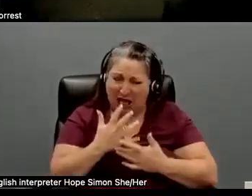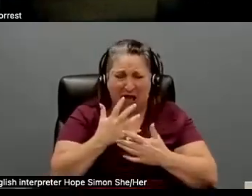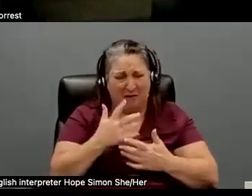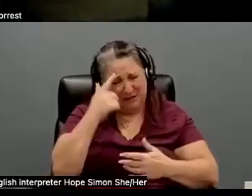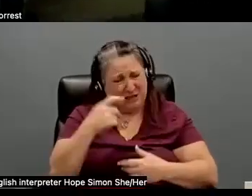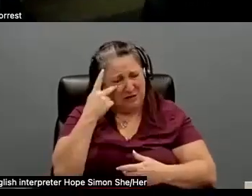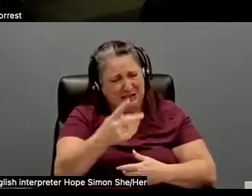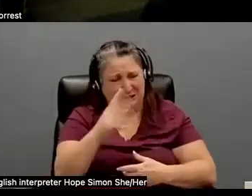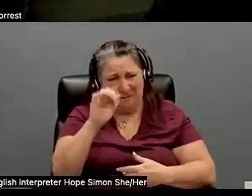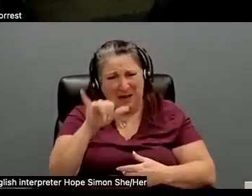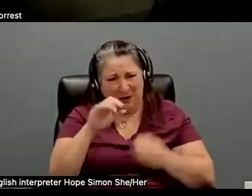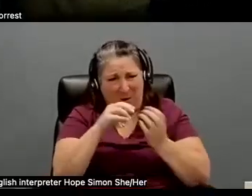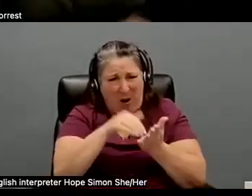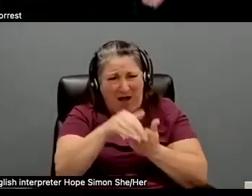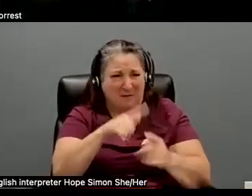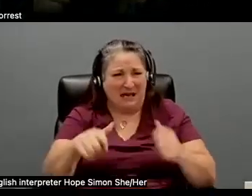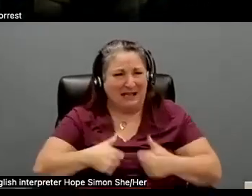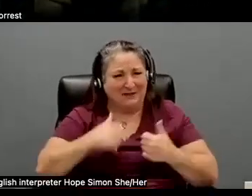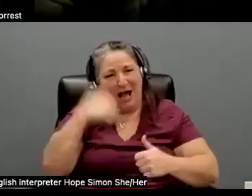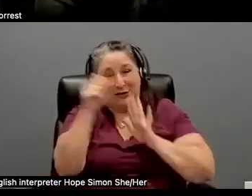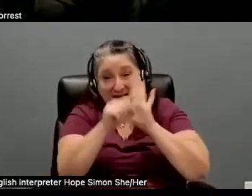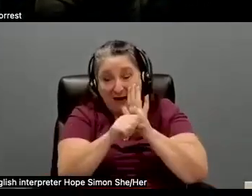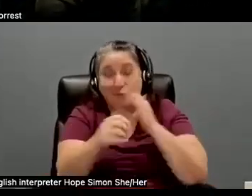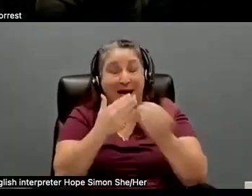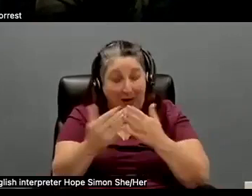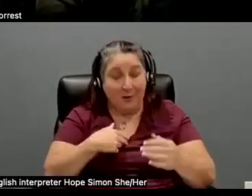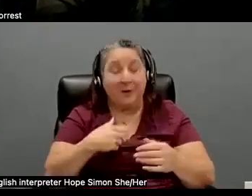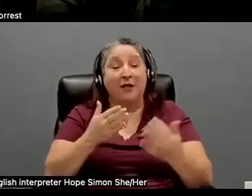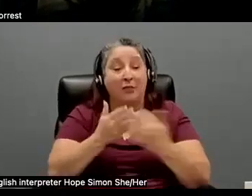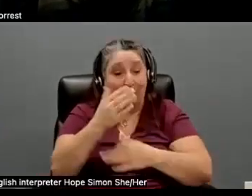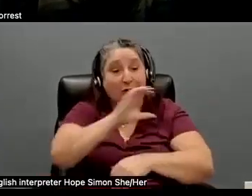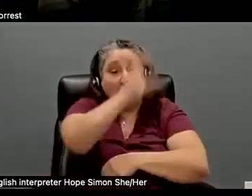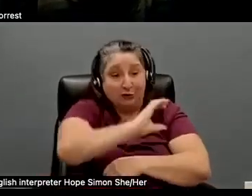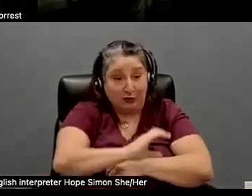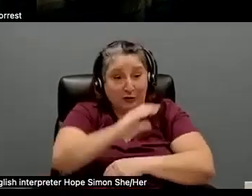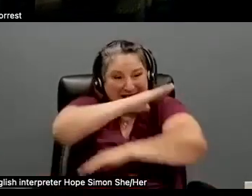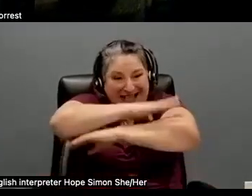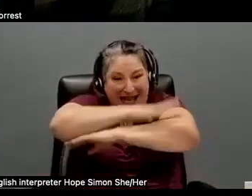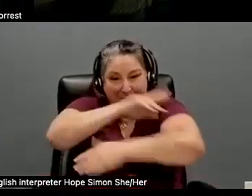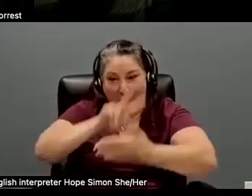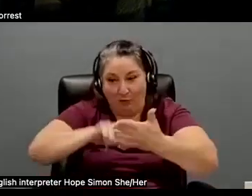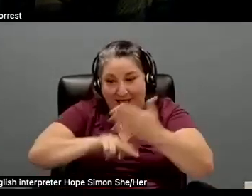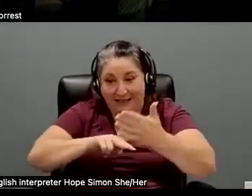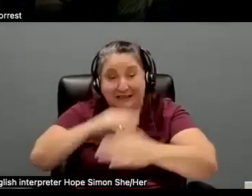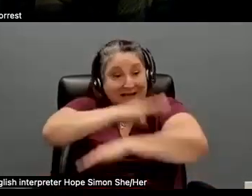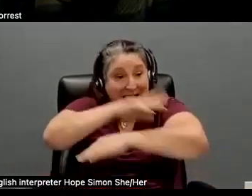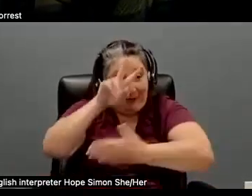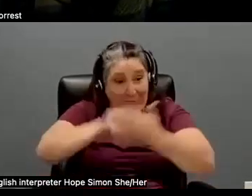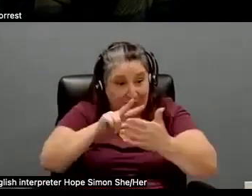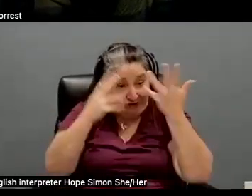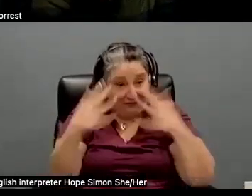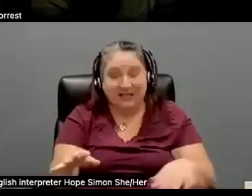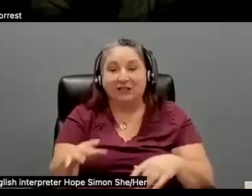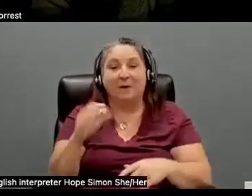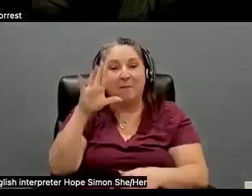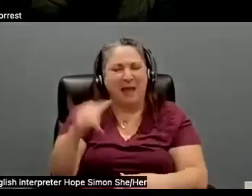Uh, but we did a table read over zoom. And as soon as the table read was over, my phone rings and it's Barry. And he said,